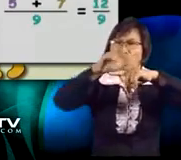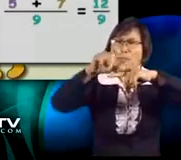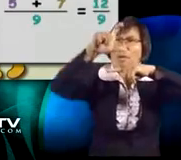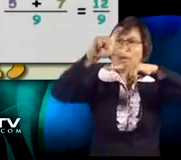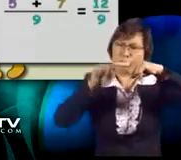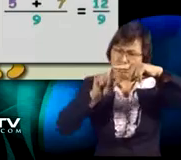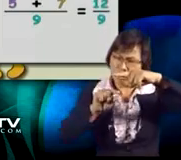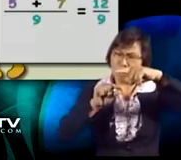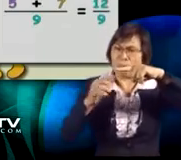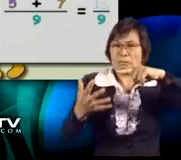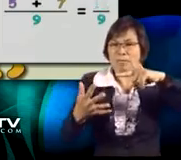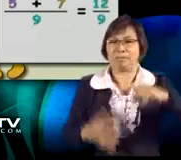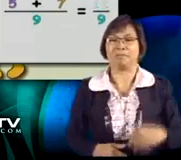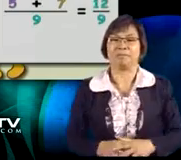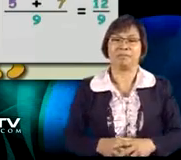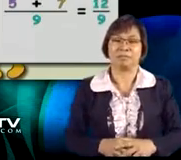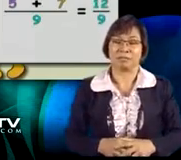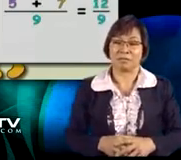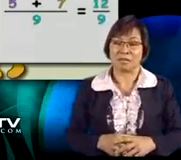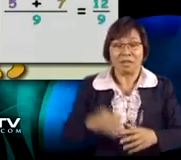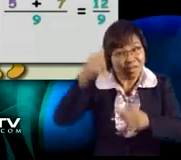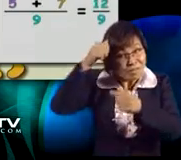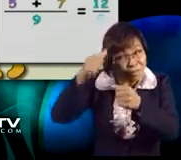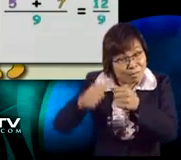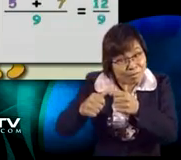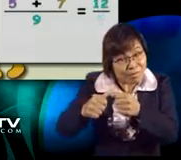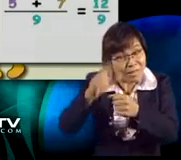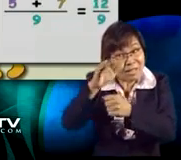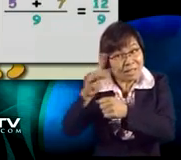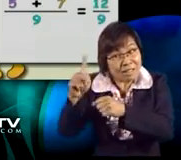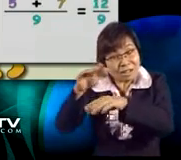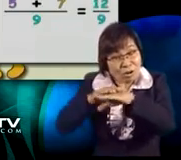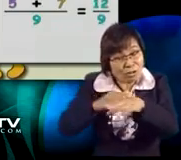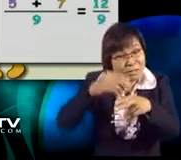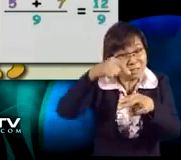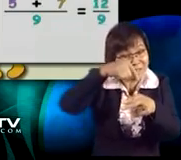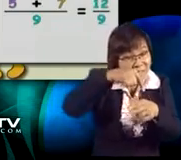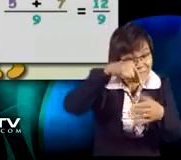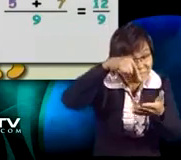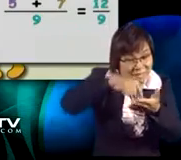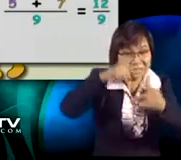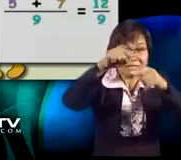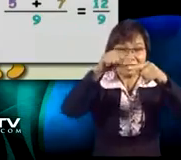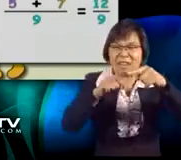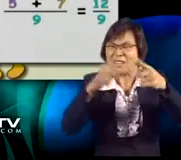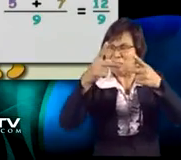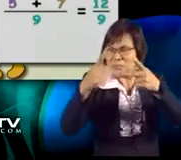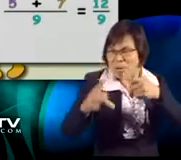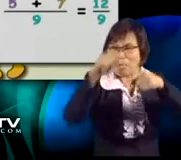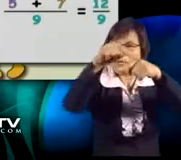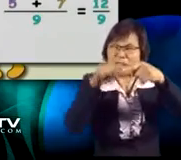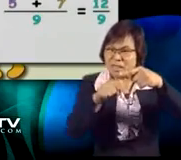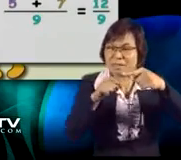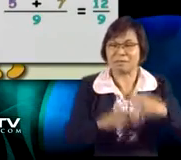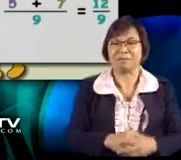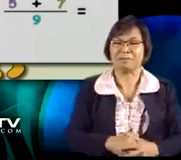But, Mummy, the numerator is bigger than the denominator. If you remember, Nick called this